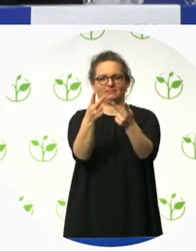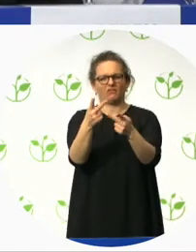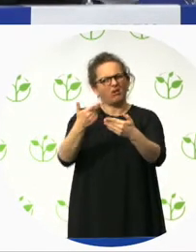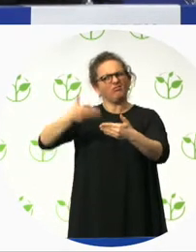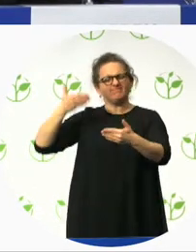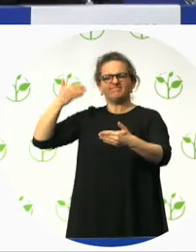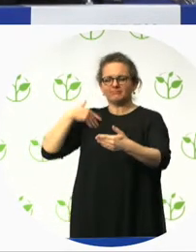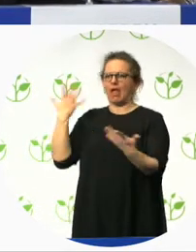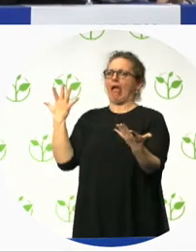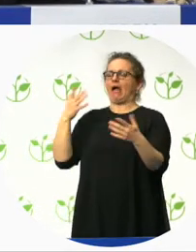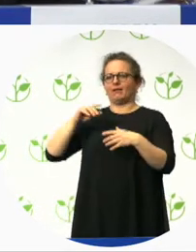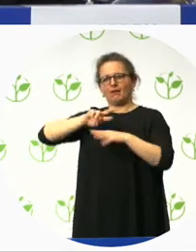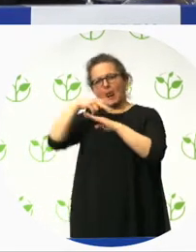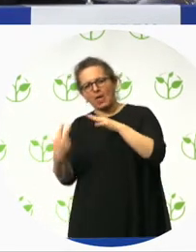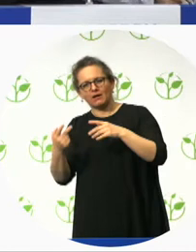above the flag markers.